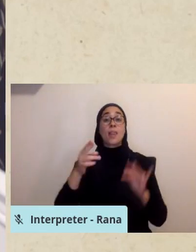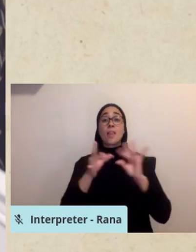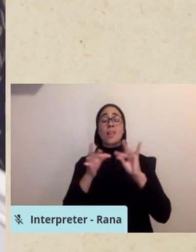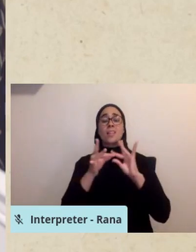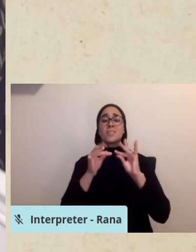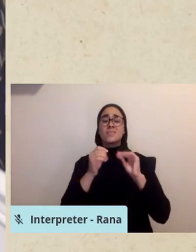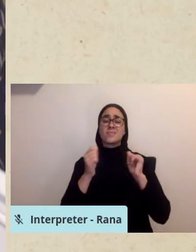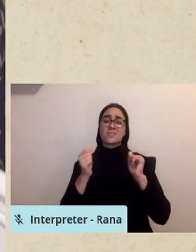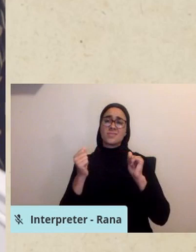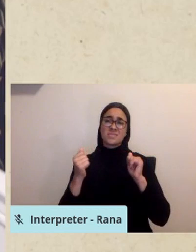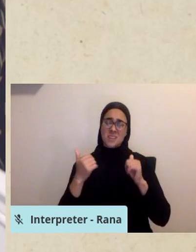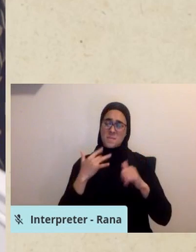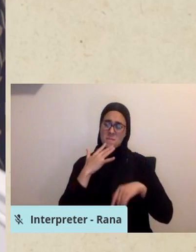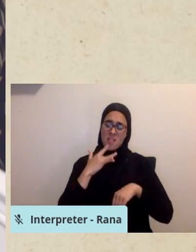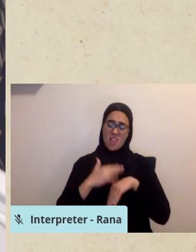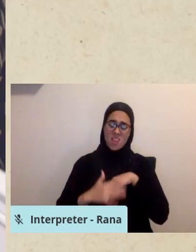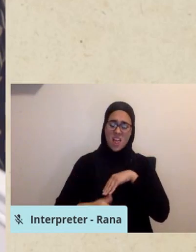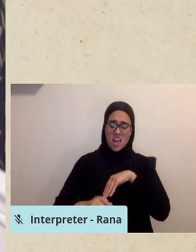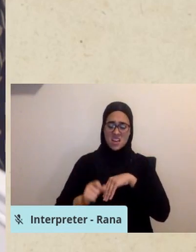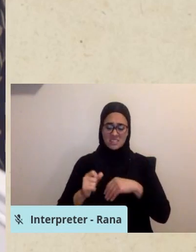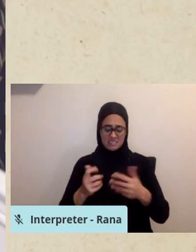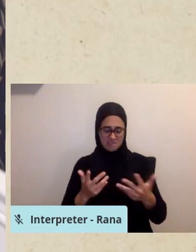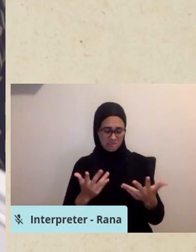Arabia will not sweeten this little hand.